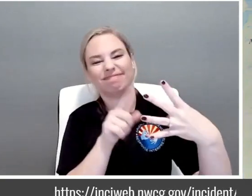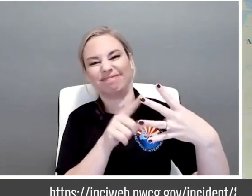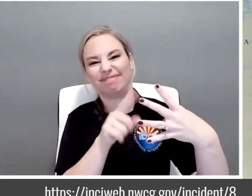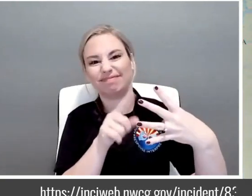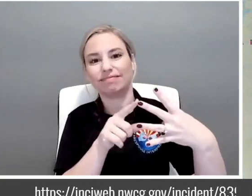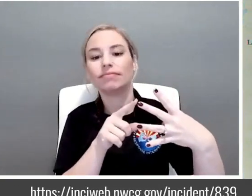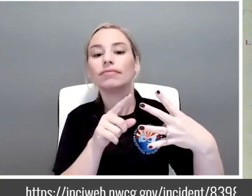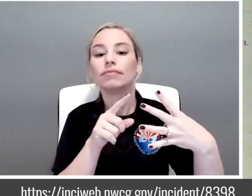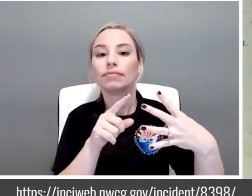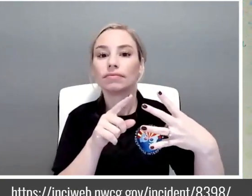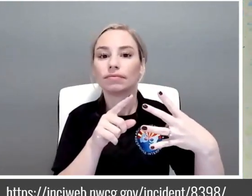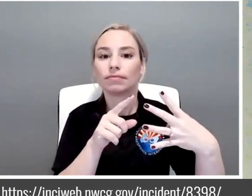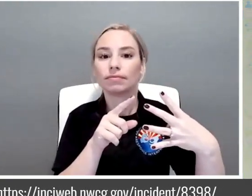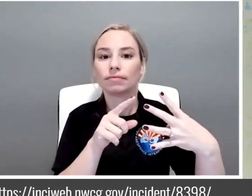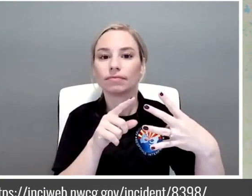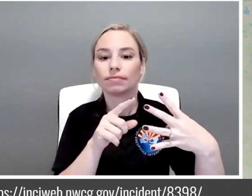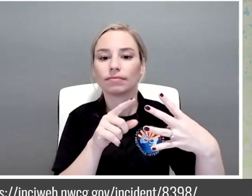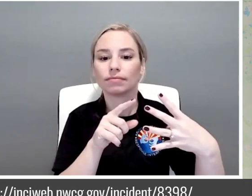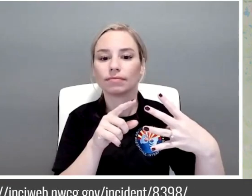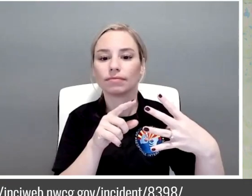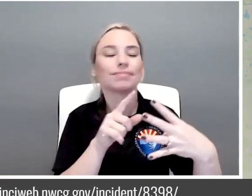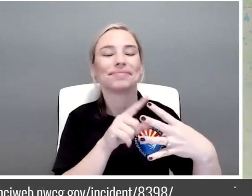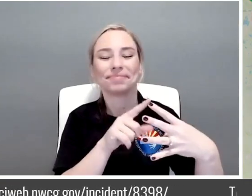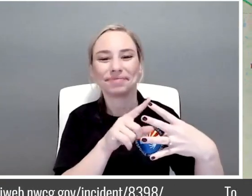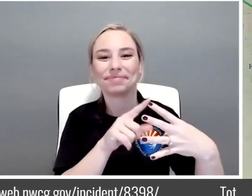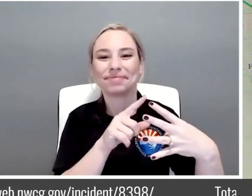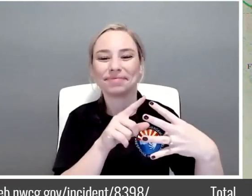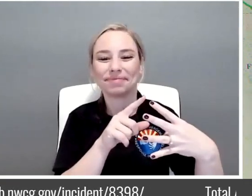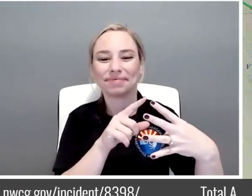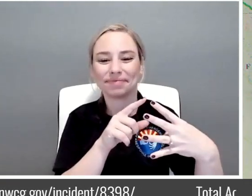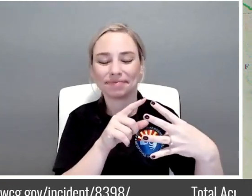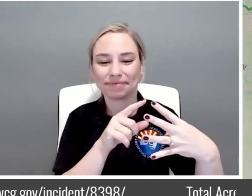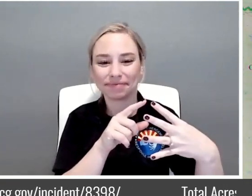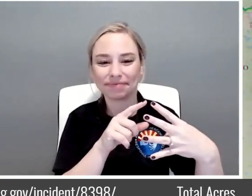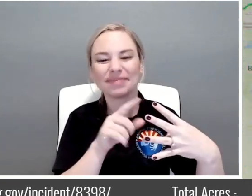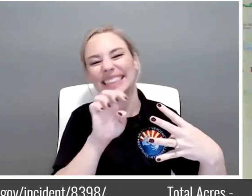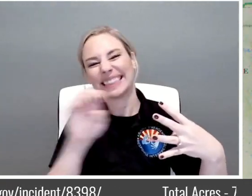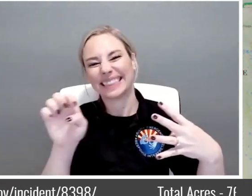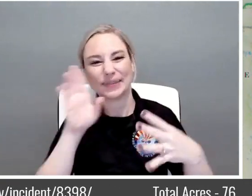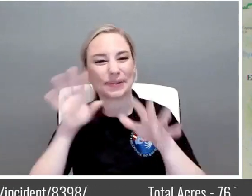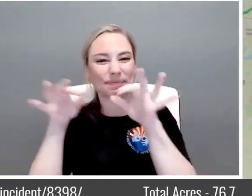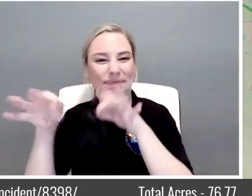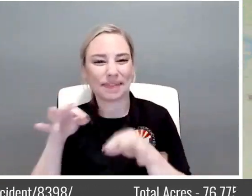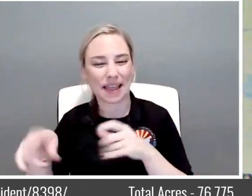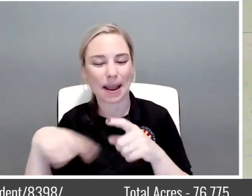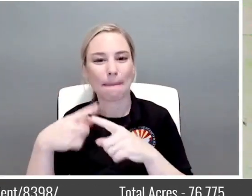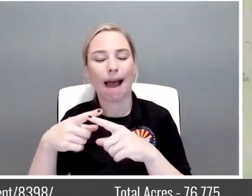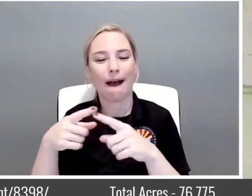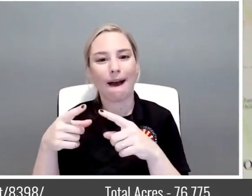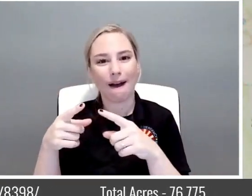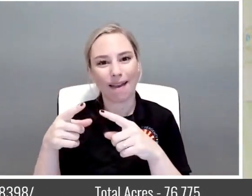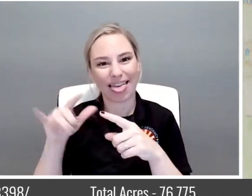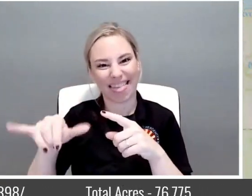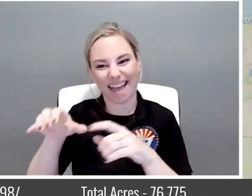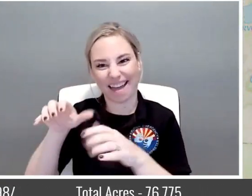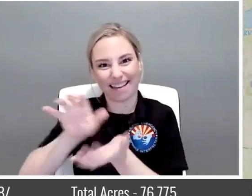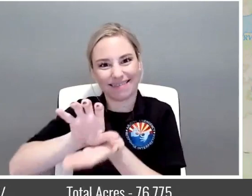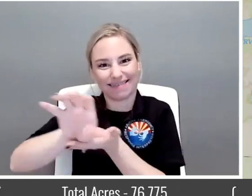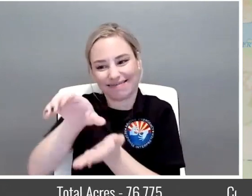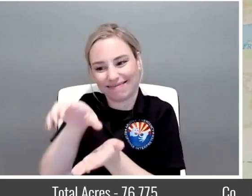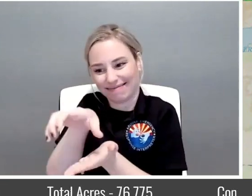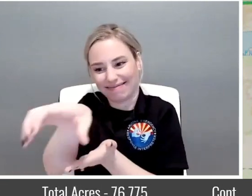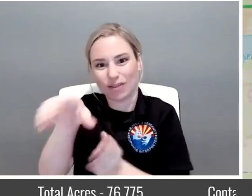and I can show you what we have going on down up here. If we start up here in Division Juliet around this last